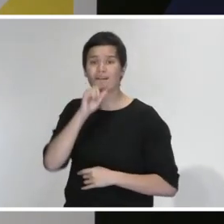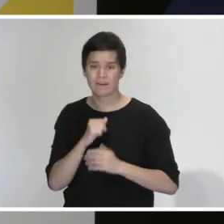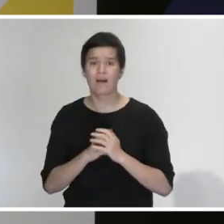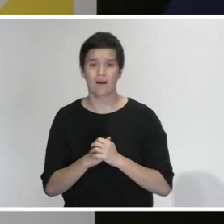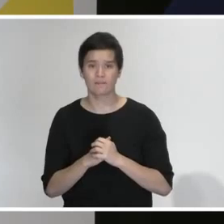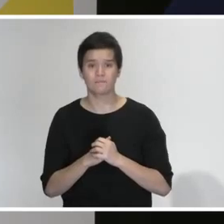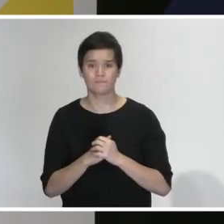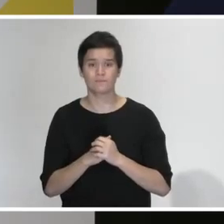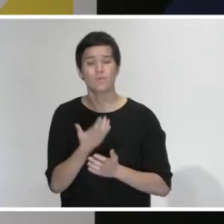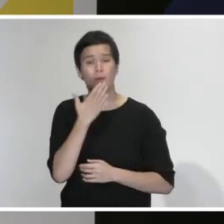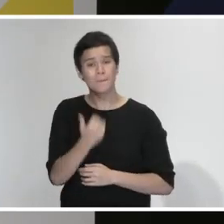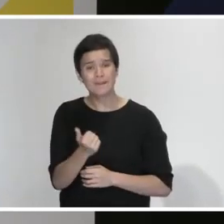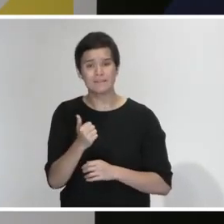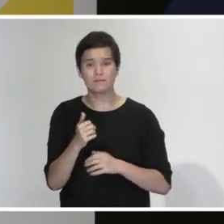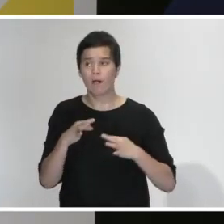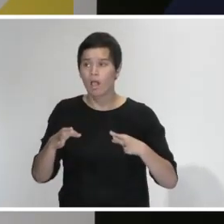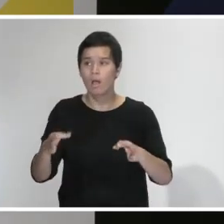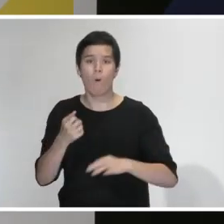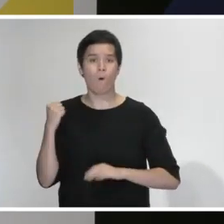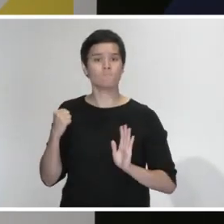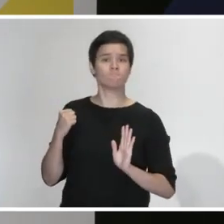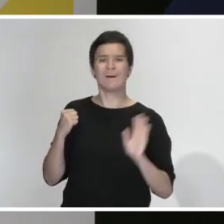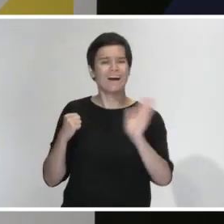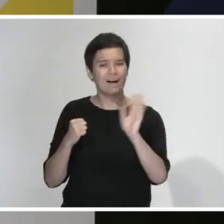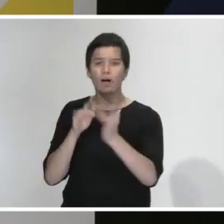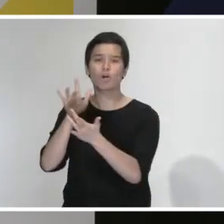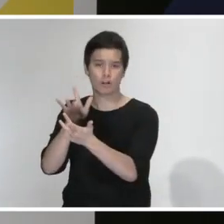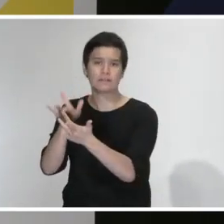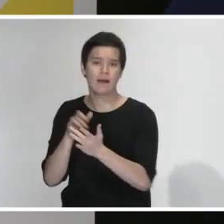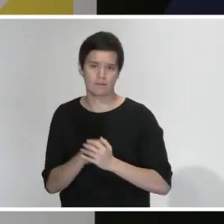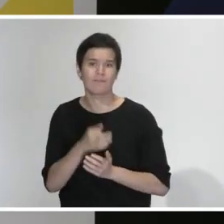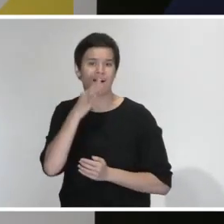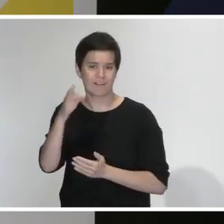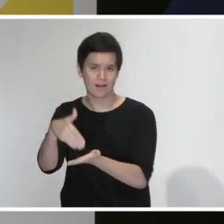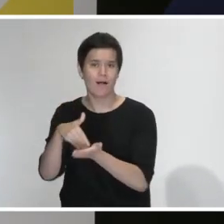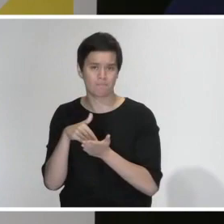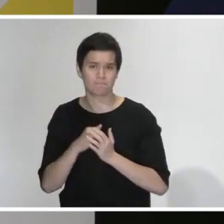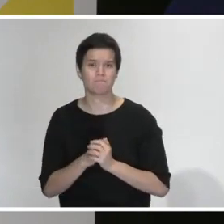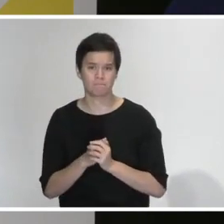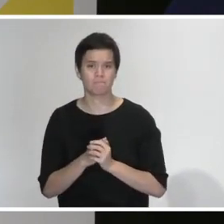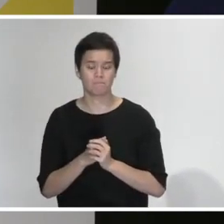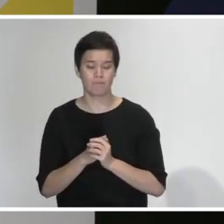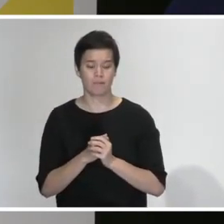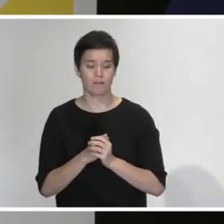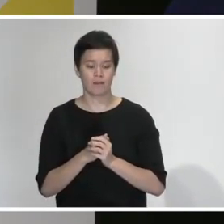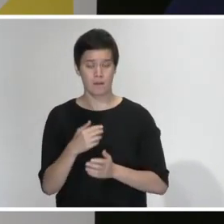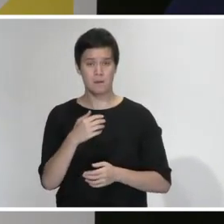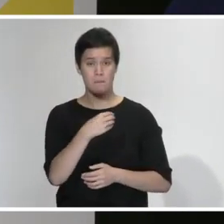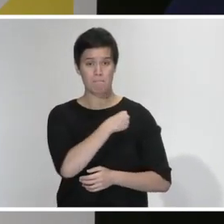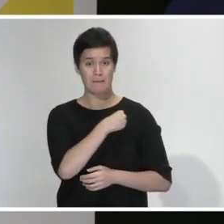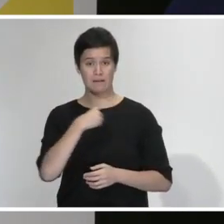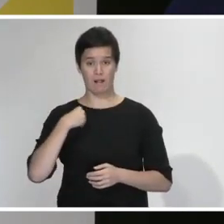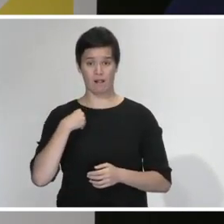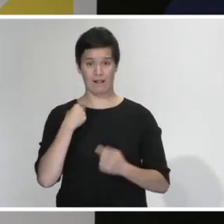that quickly and just to clarify that travel for essential health care in another region essential medical care